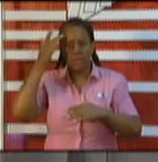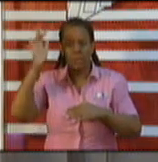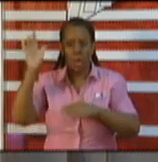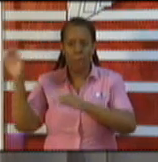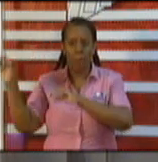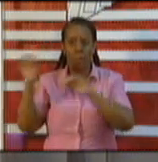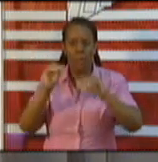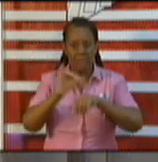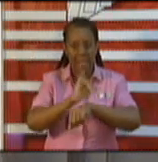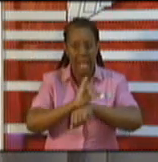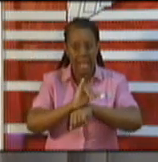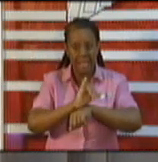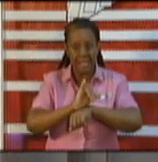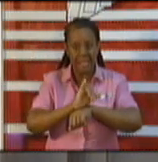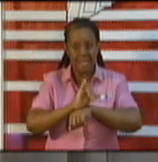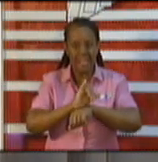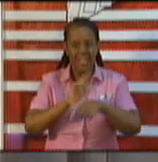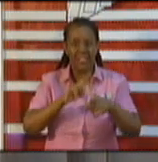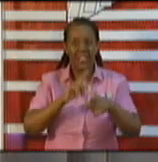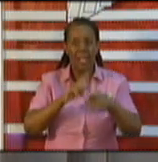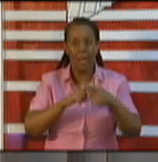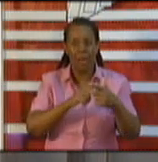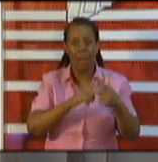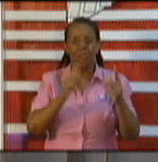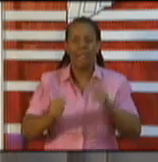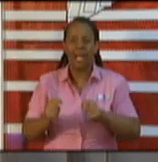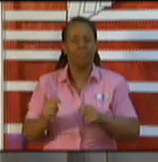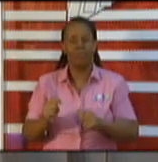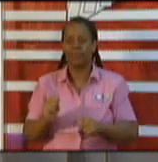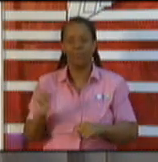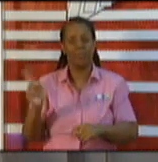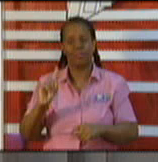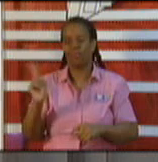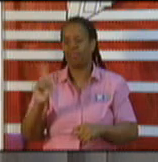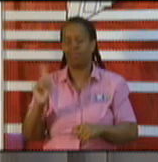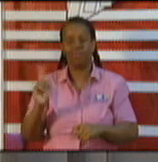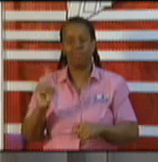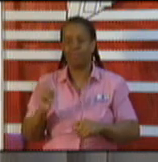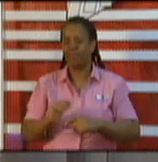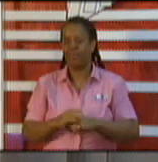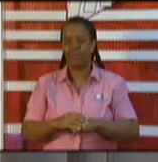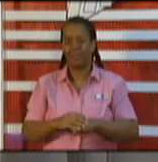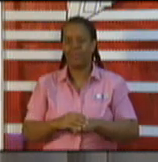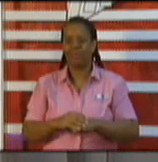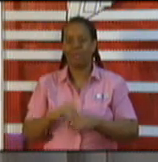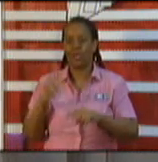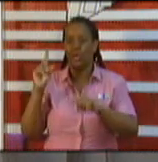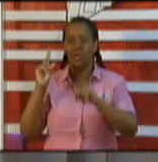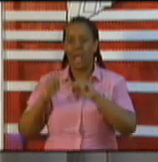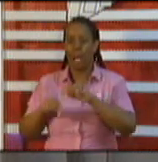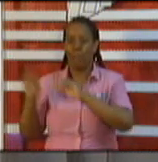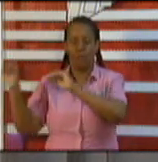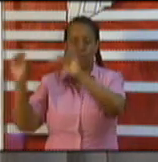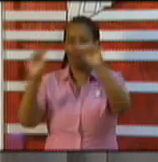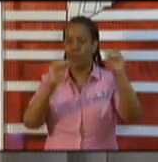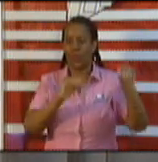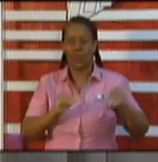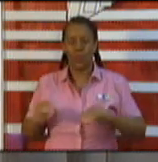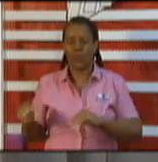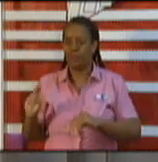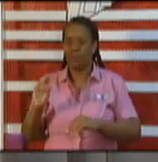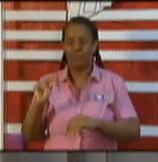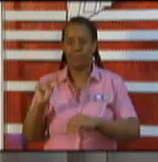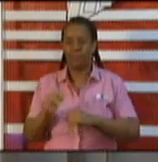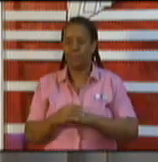decisions to open up their borders to international travel to be used as jumping points, as launching pads into